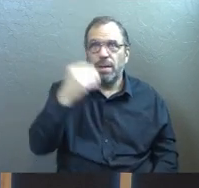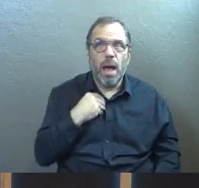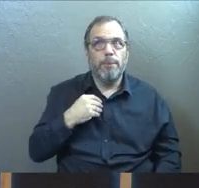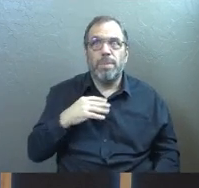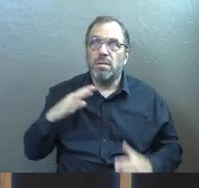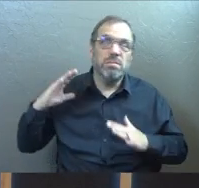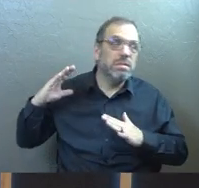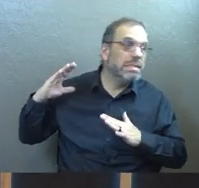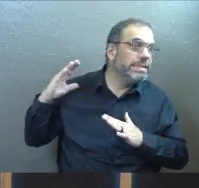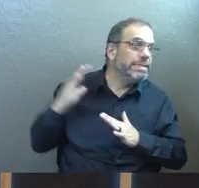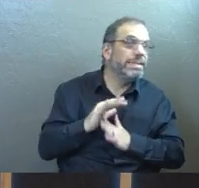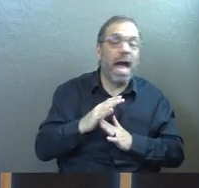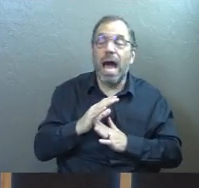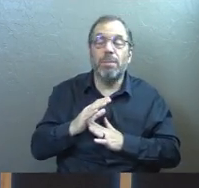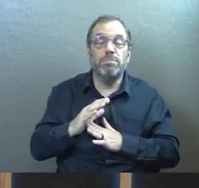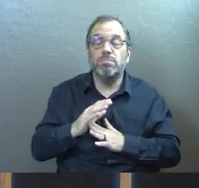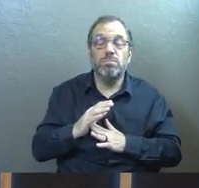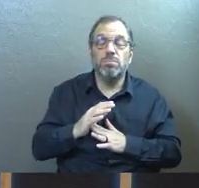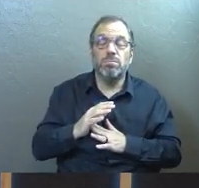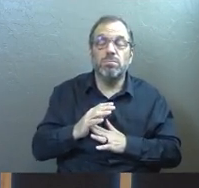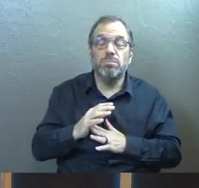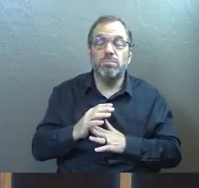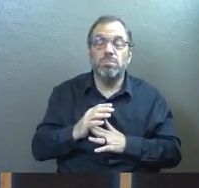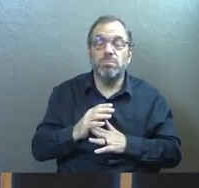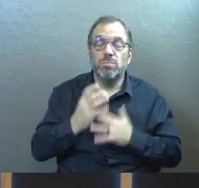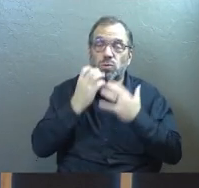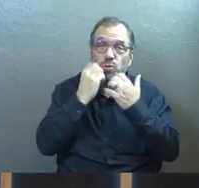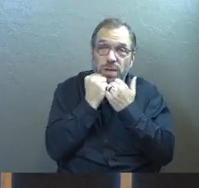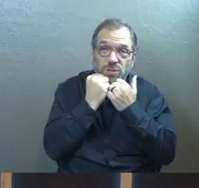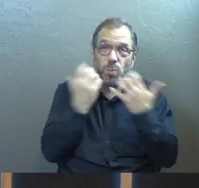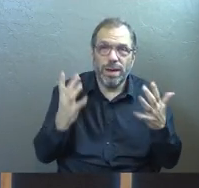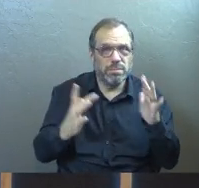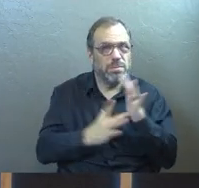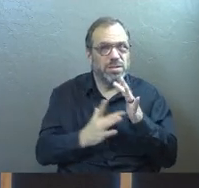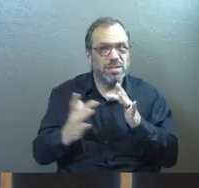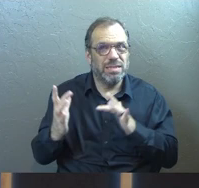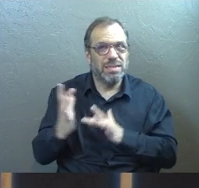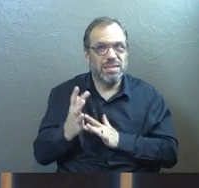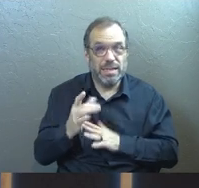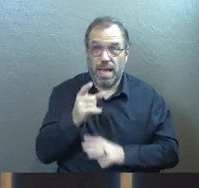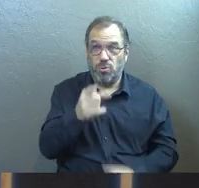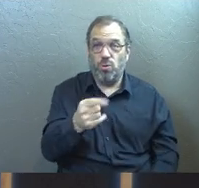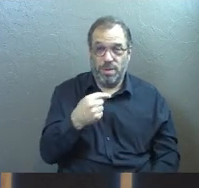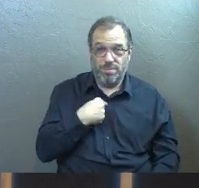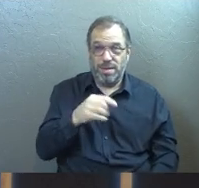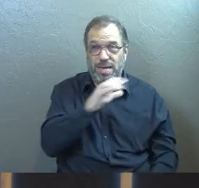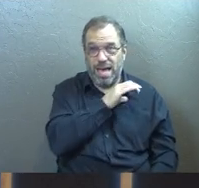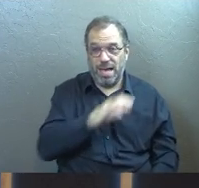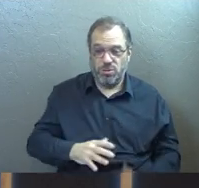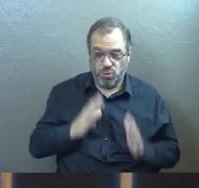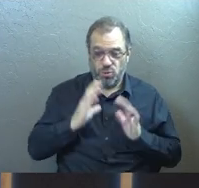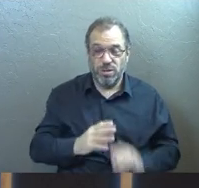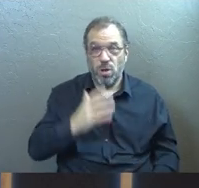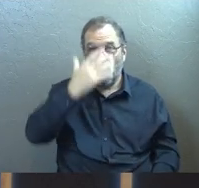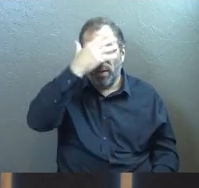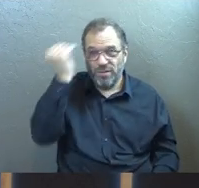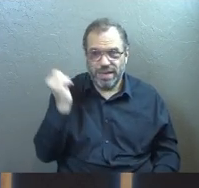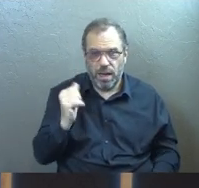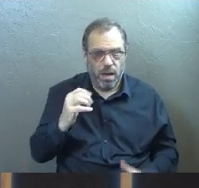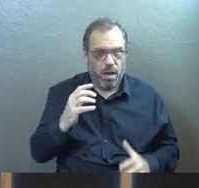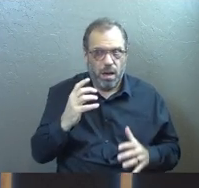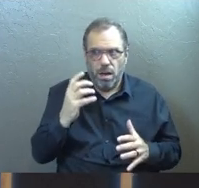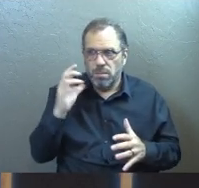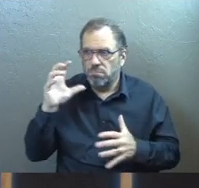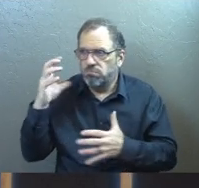ultimately the real treasure is Jesus himself. And sometimes even as Christians, we, we forget that. again, we start to